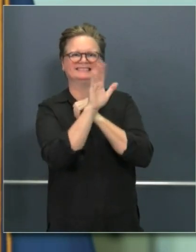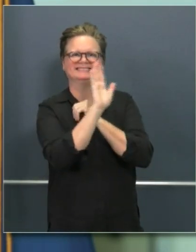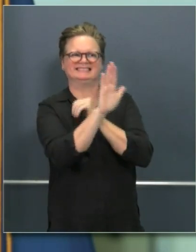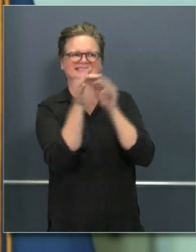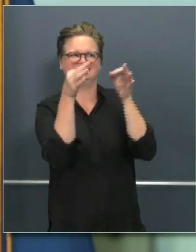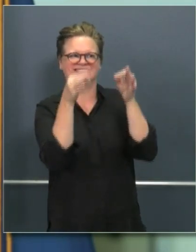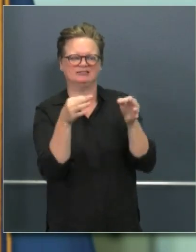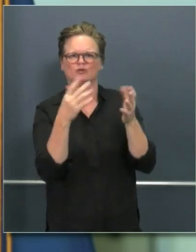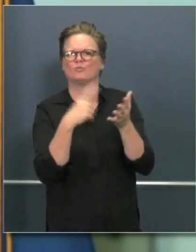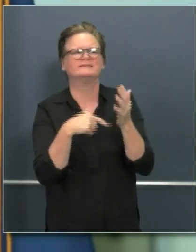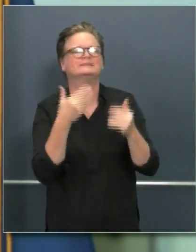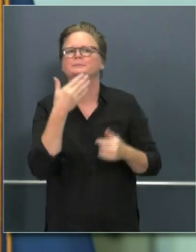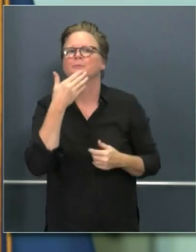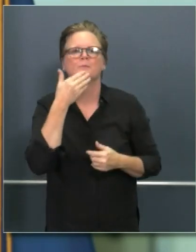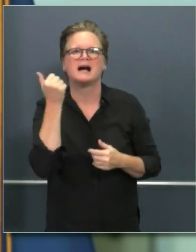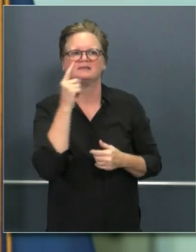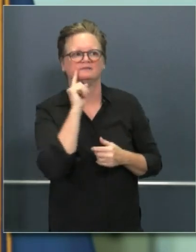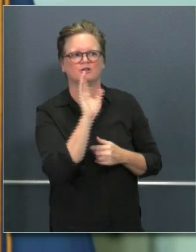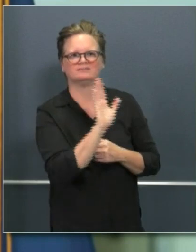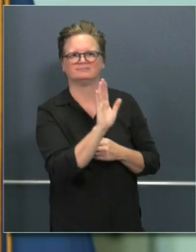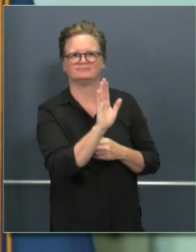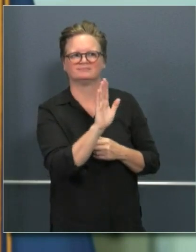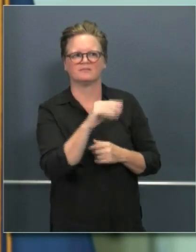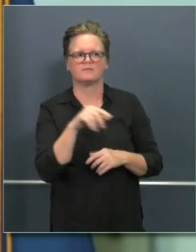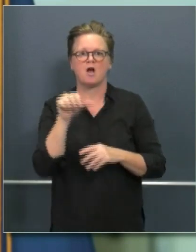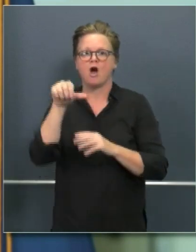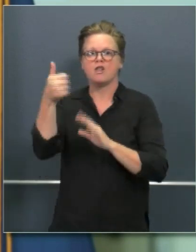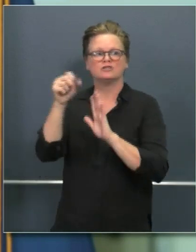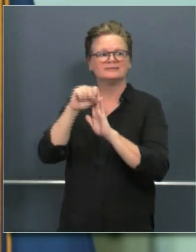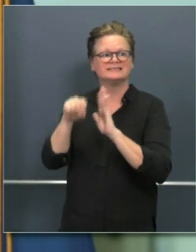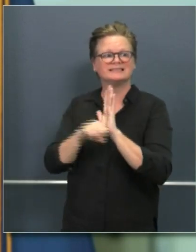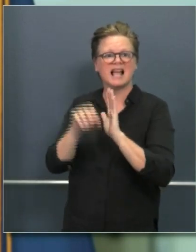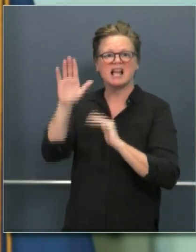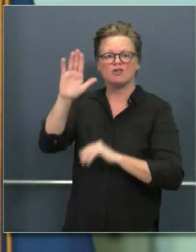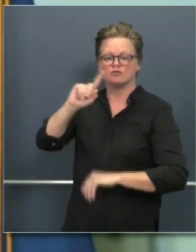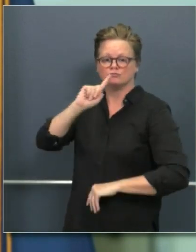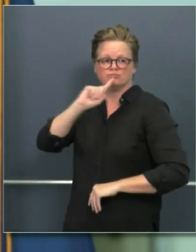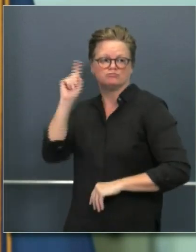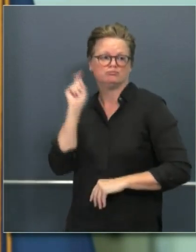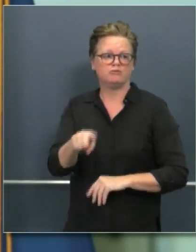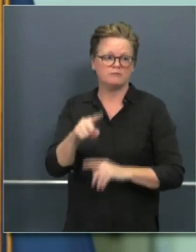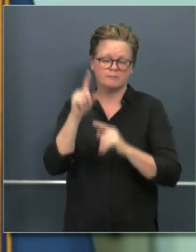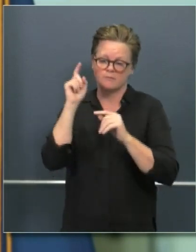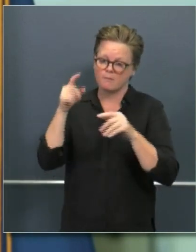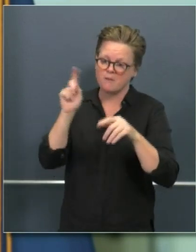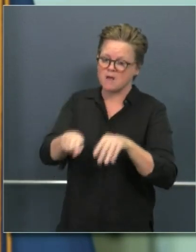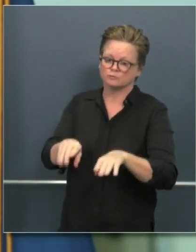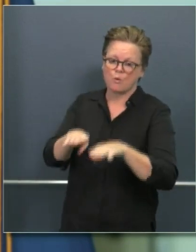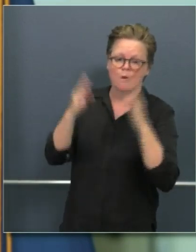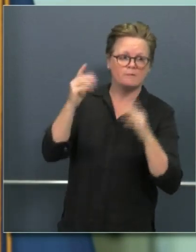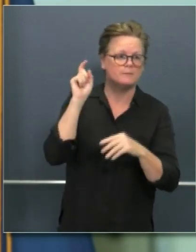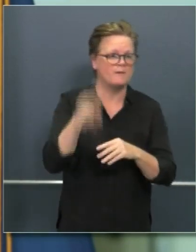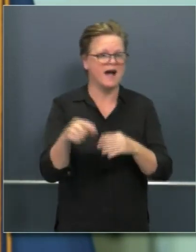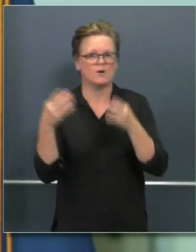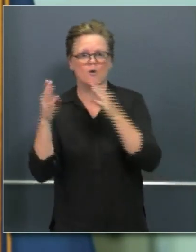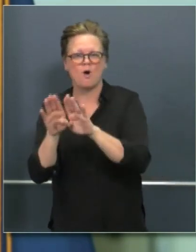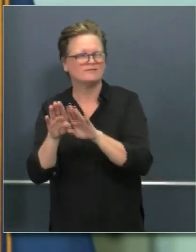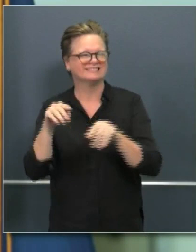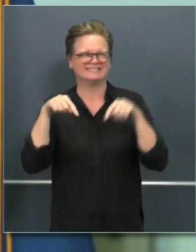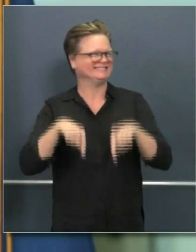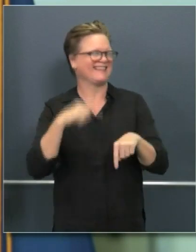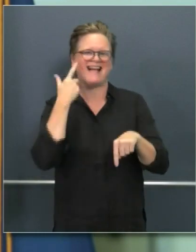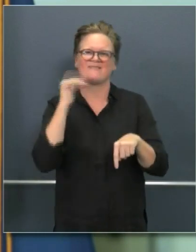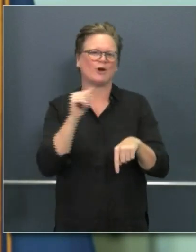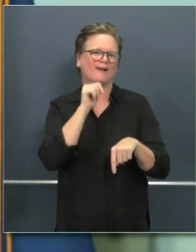does not. So I have great reverence. I have great respect for local health officers, local elected officials that are entrusted